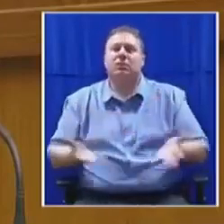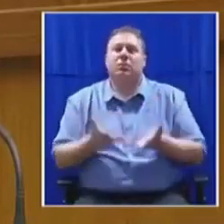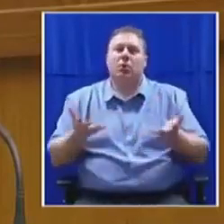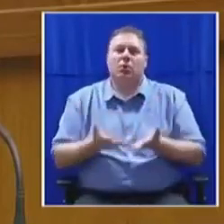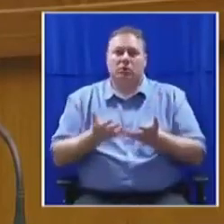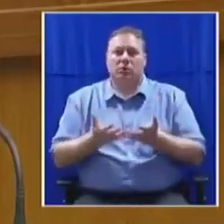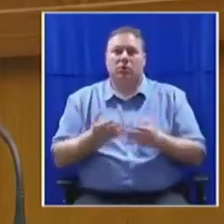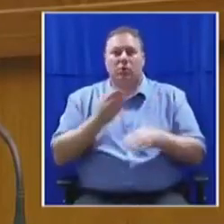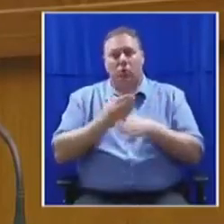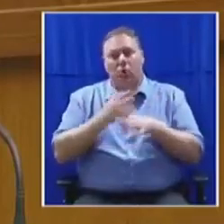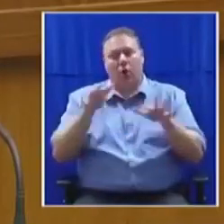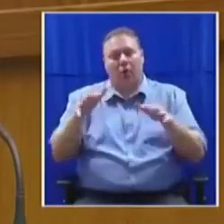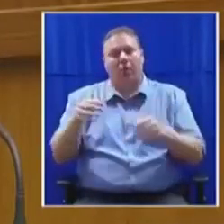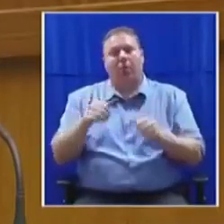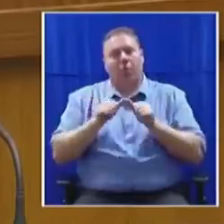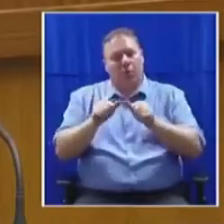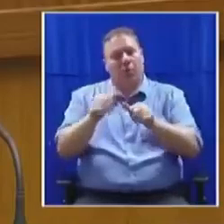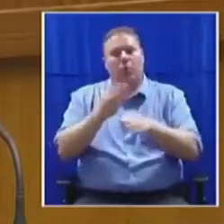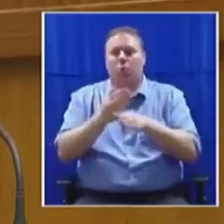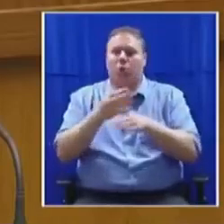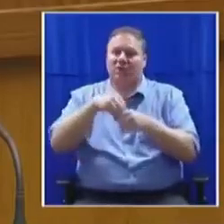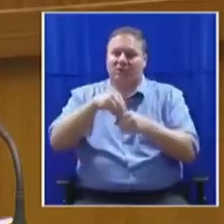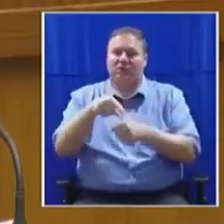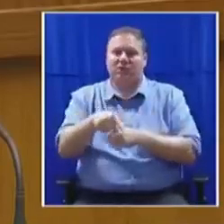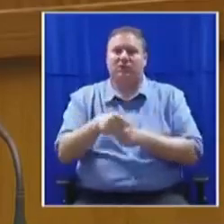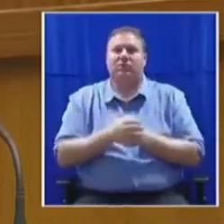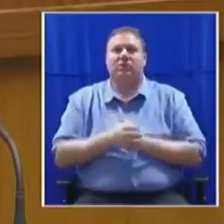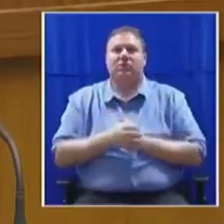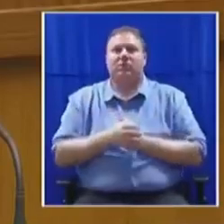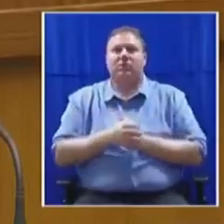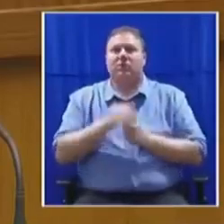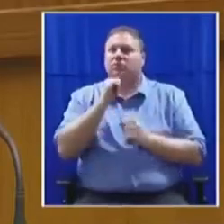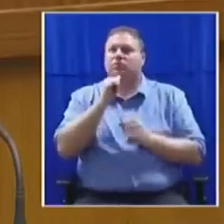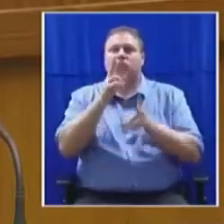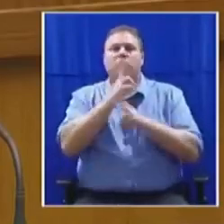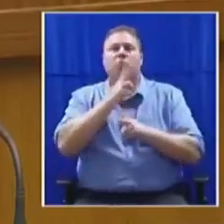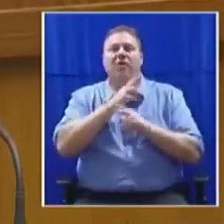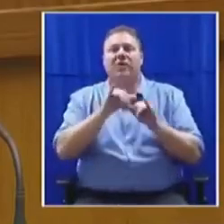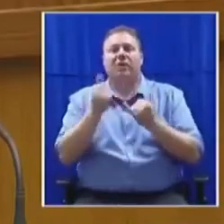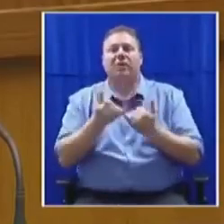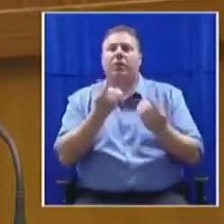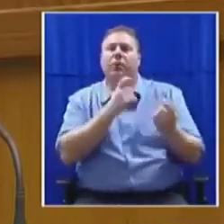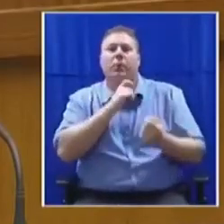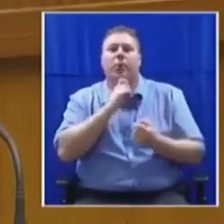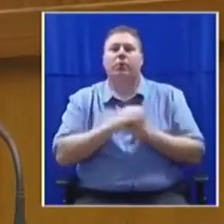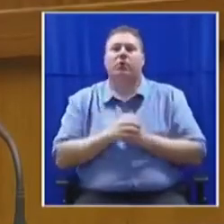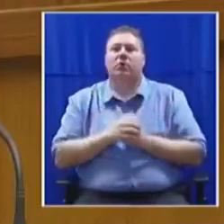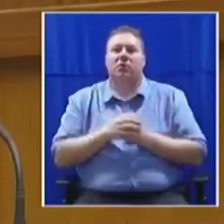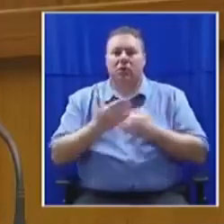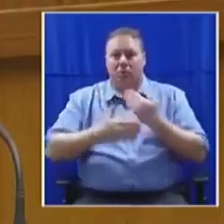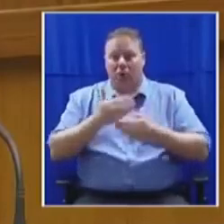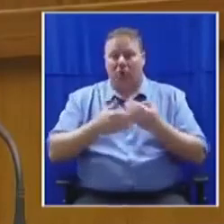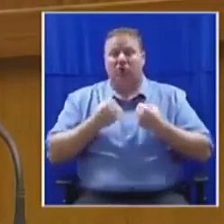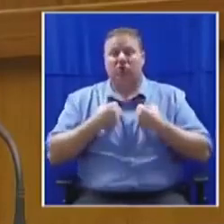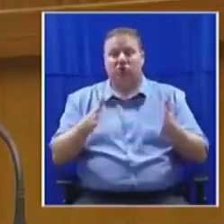of workers and detenderising the state at all levels. We have since started a process here in